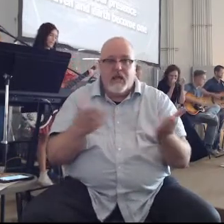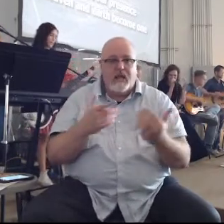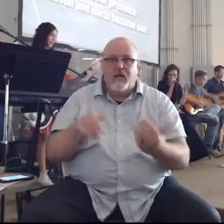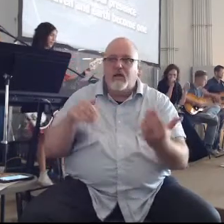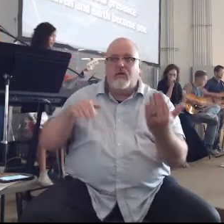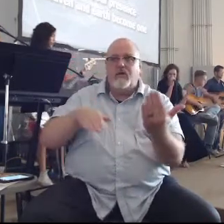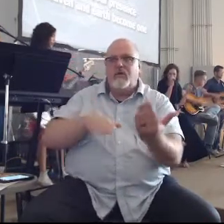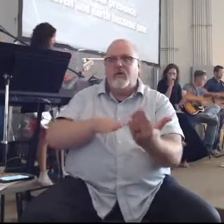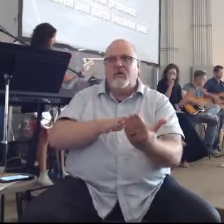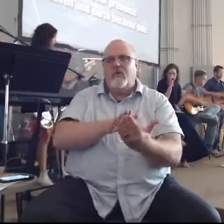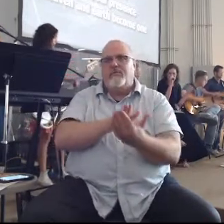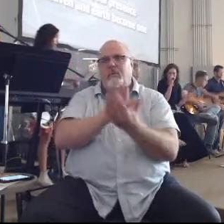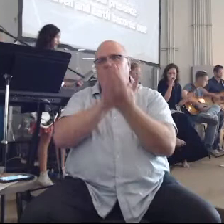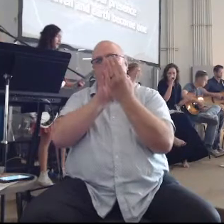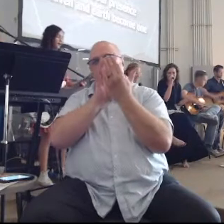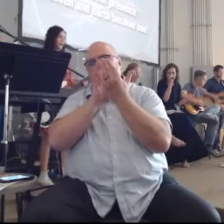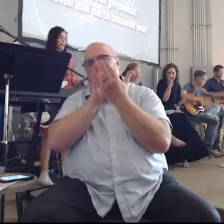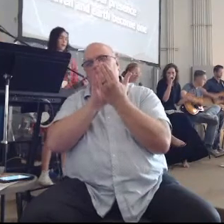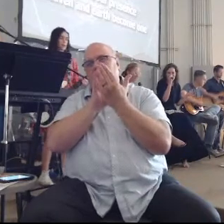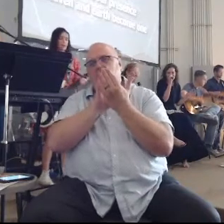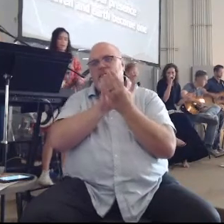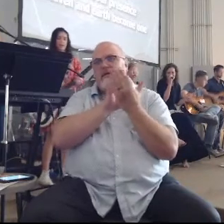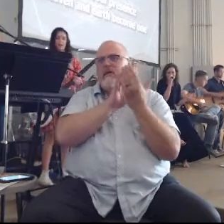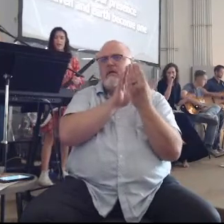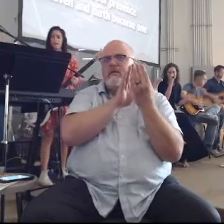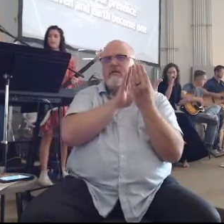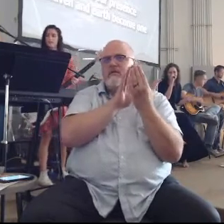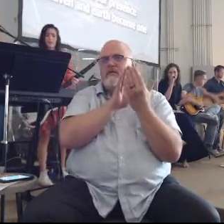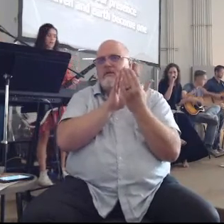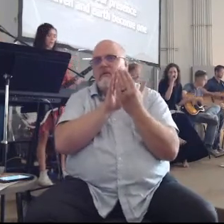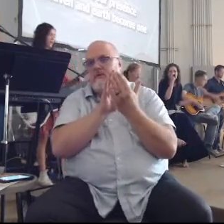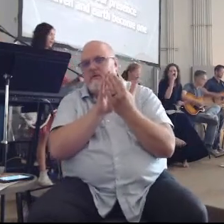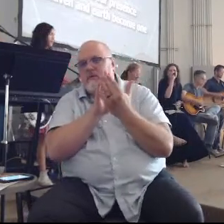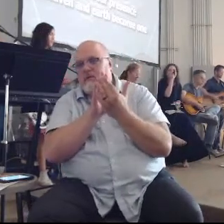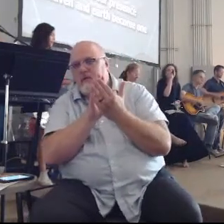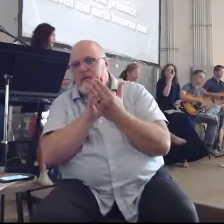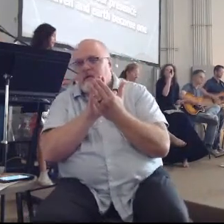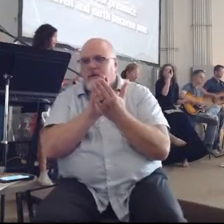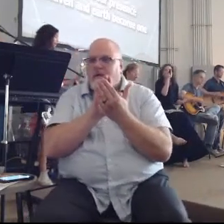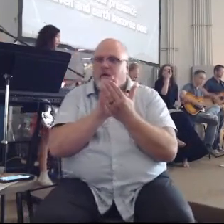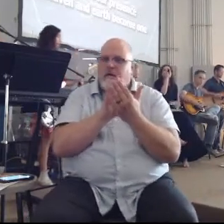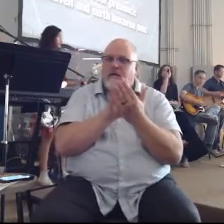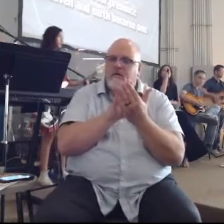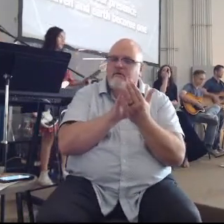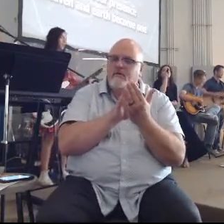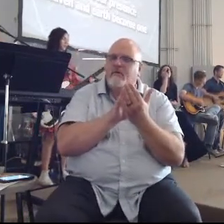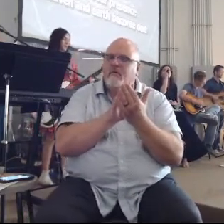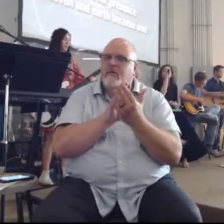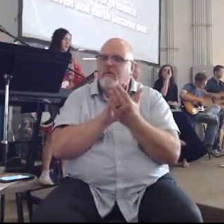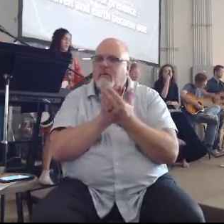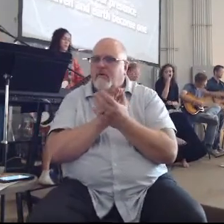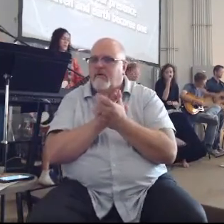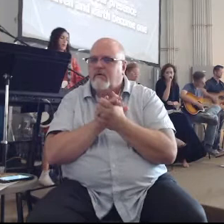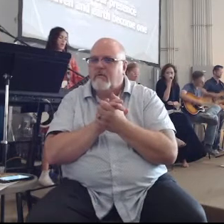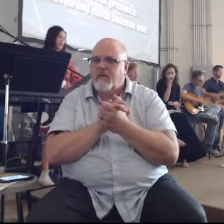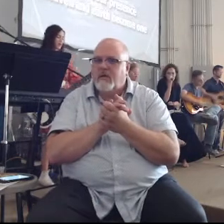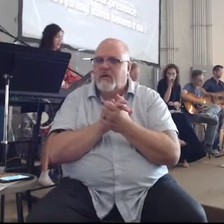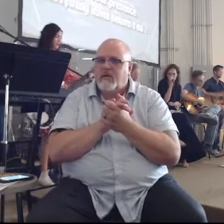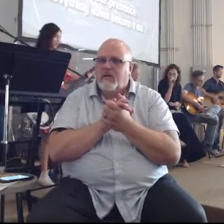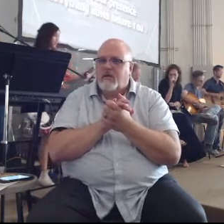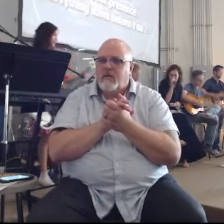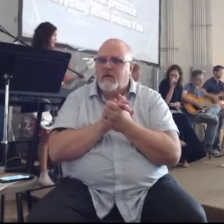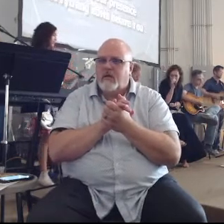Matchless in every way Here Heaven and earth Heaven Become one